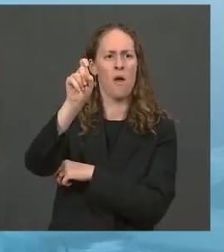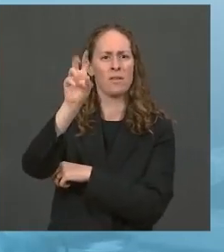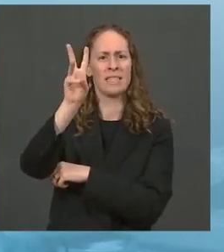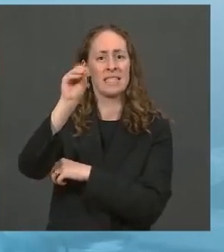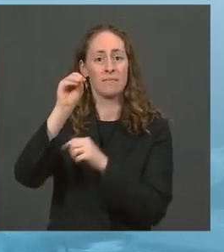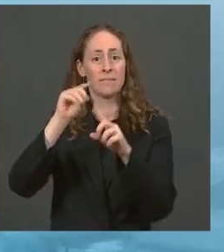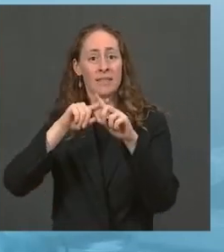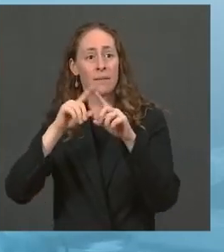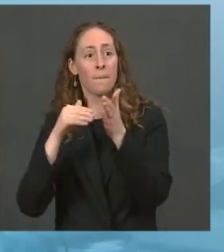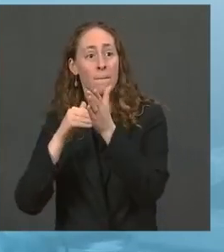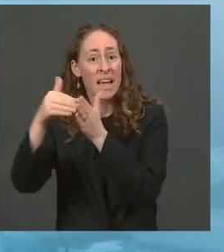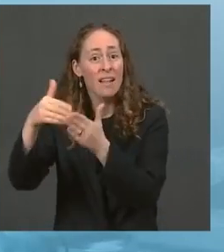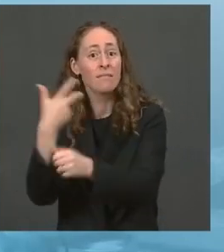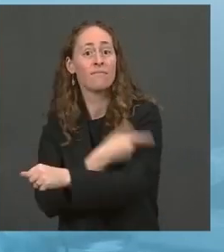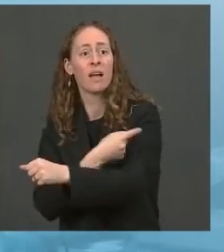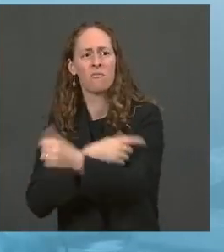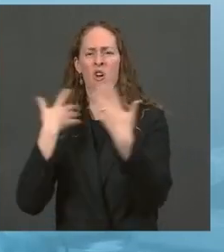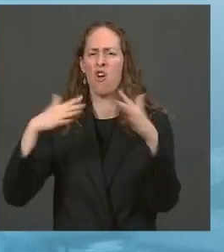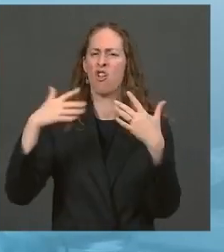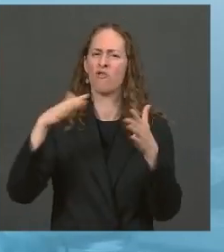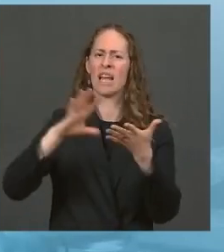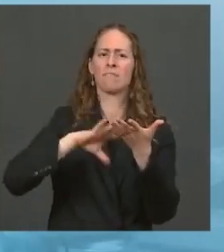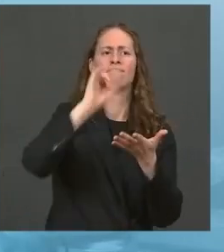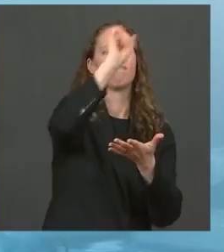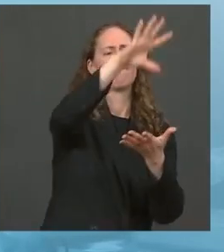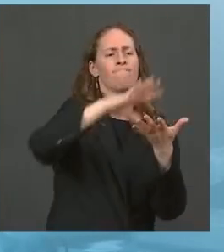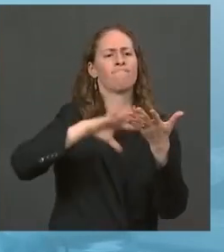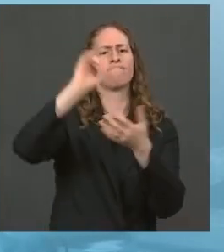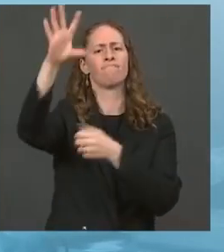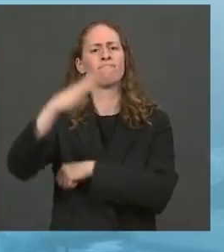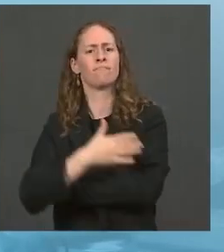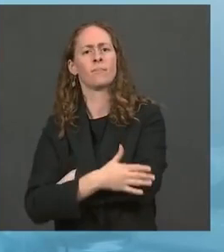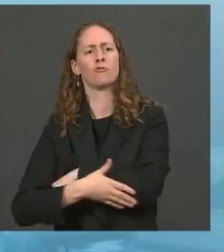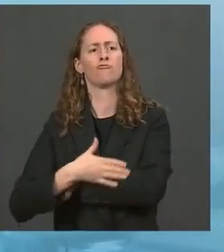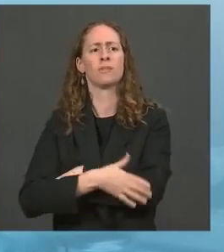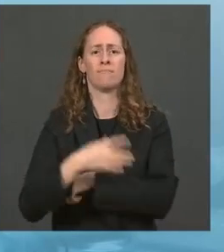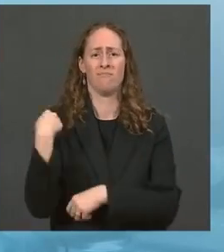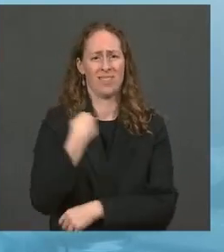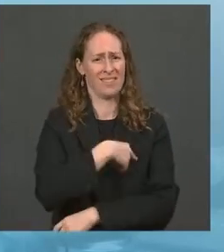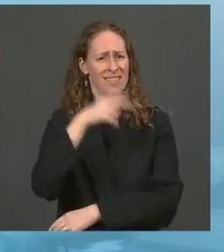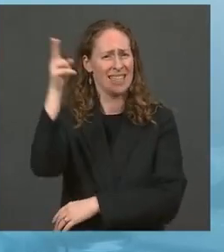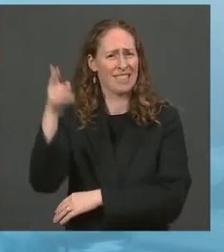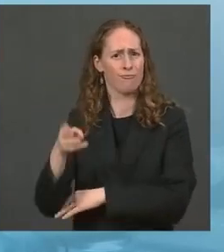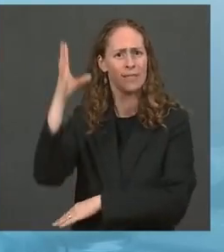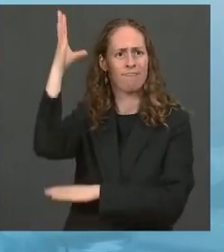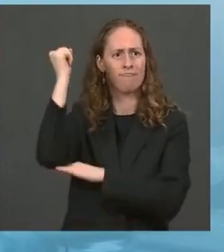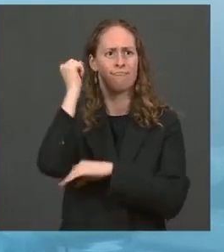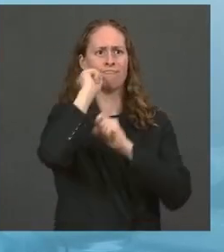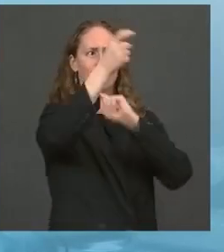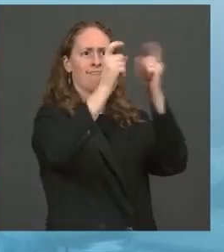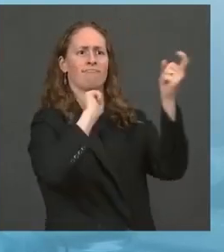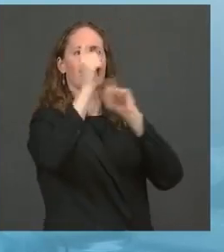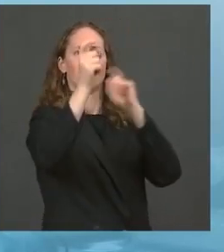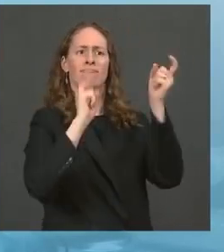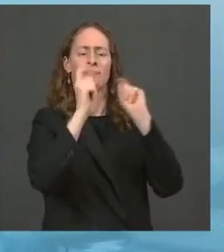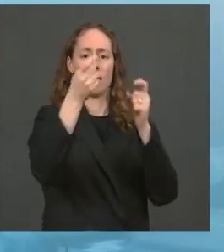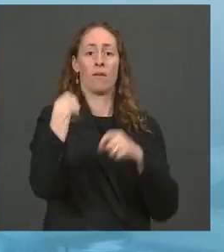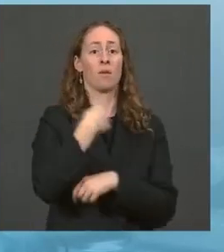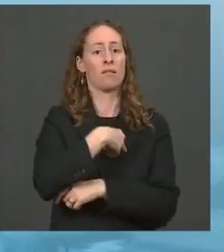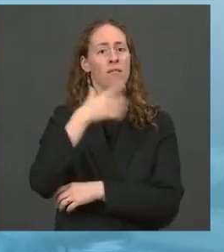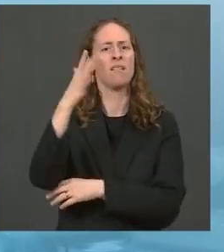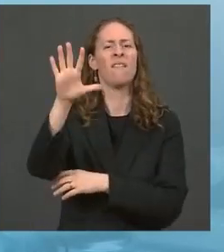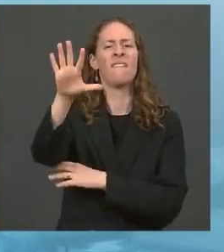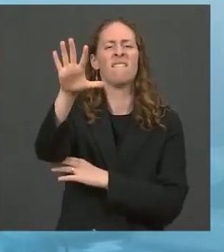countries. More than every other country has donated combined. America's donations of a half a billion Pfizer